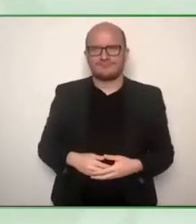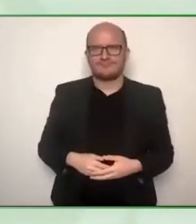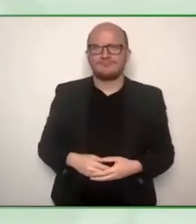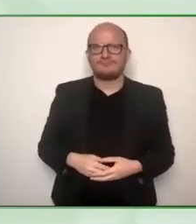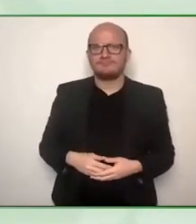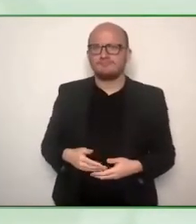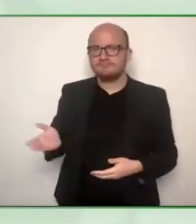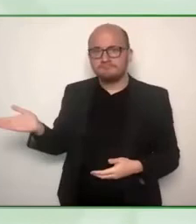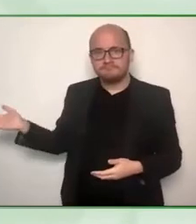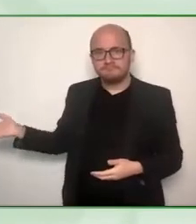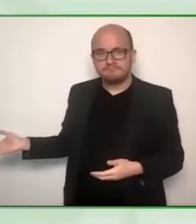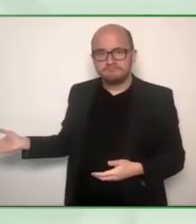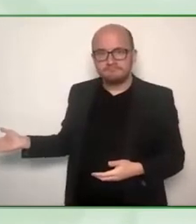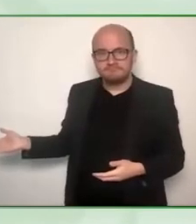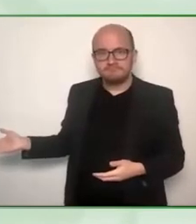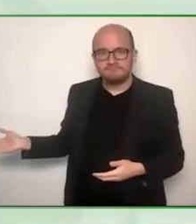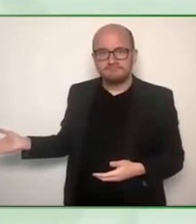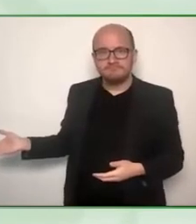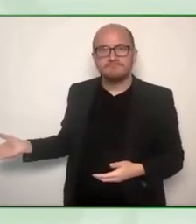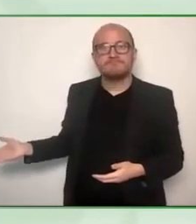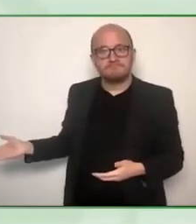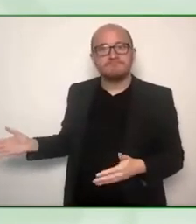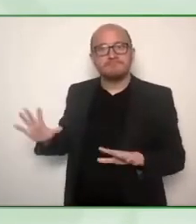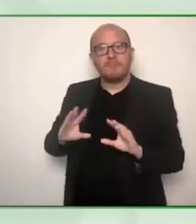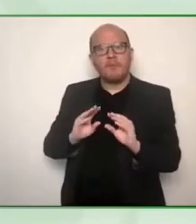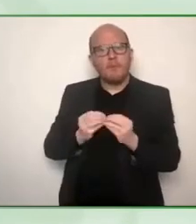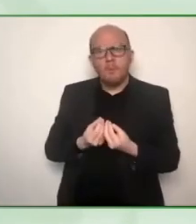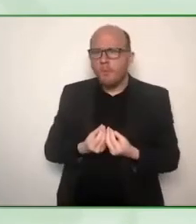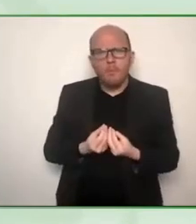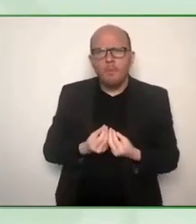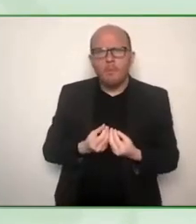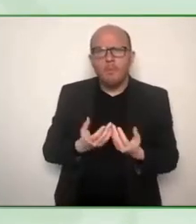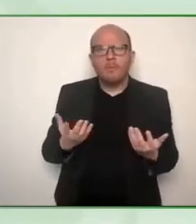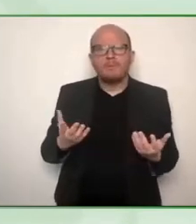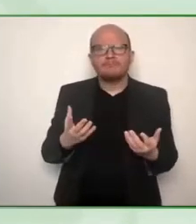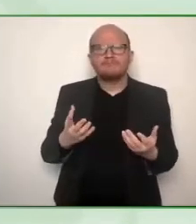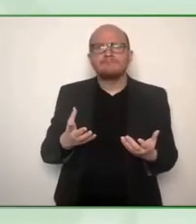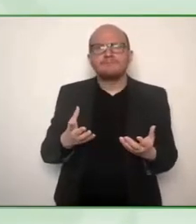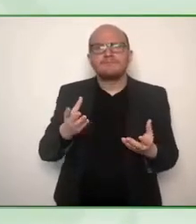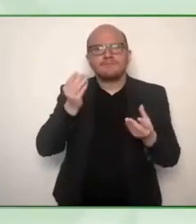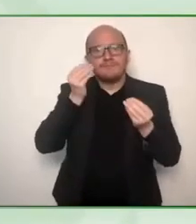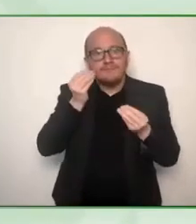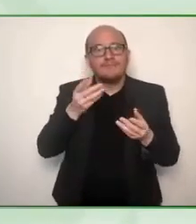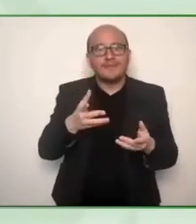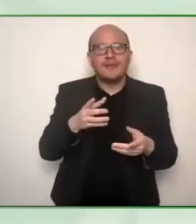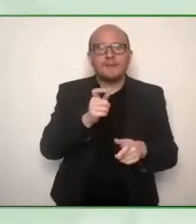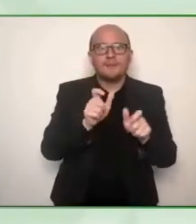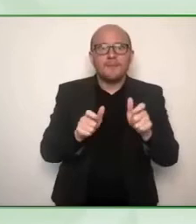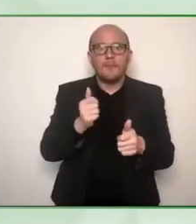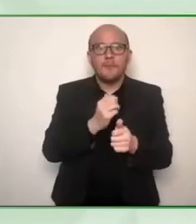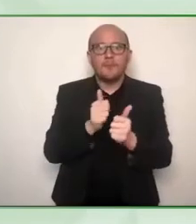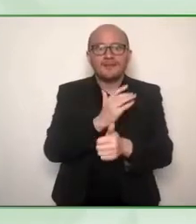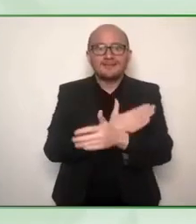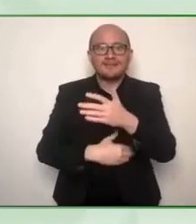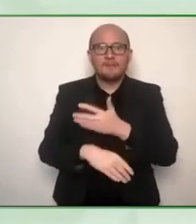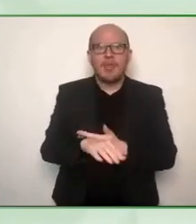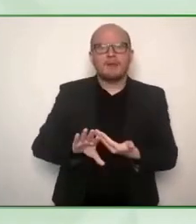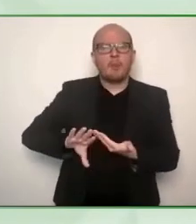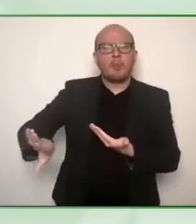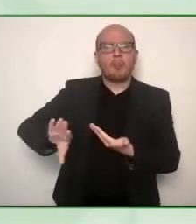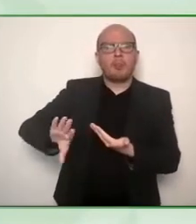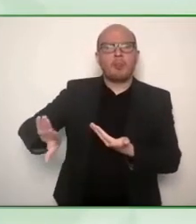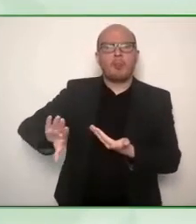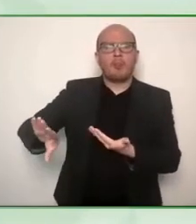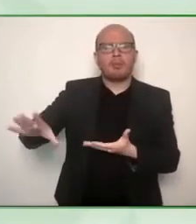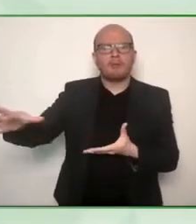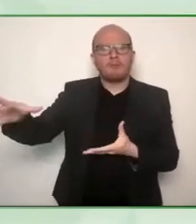make them part of the team you also said we should stop complaining going out of this pity hole of I have